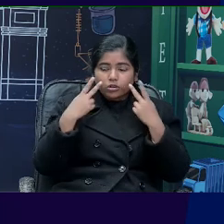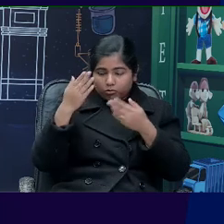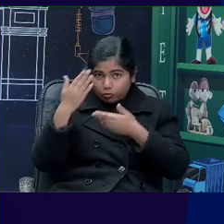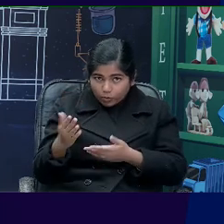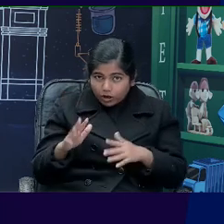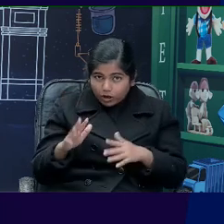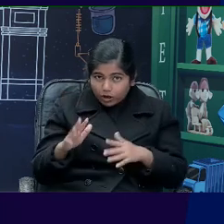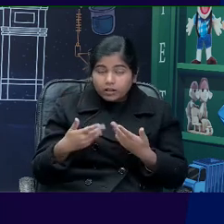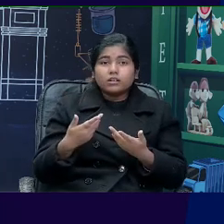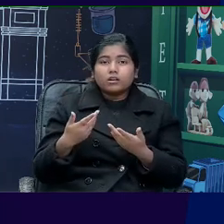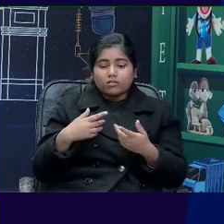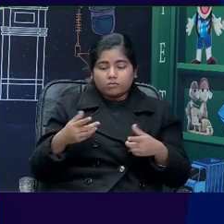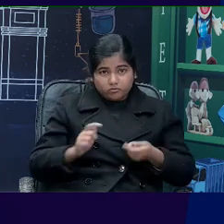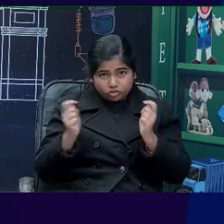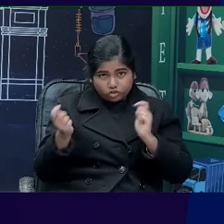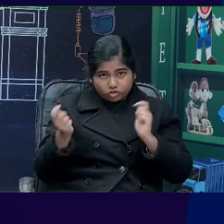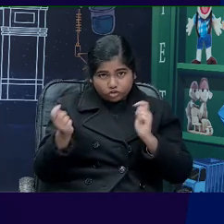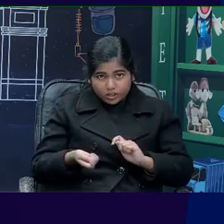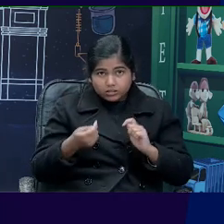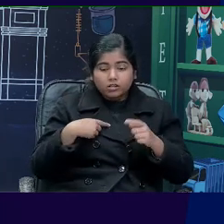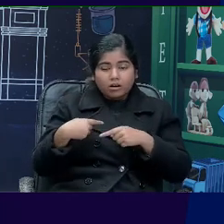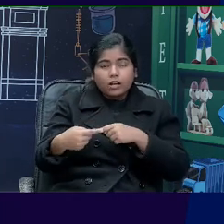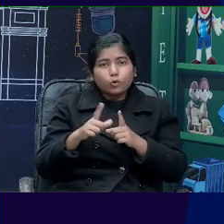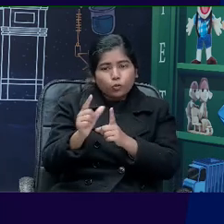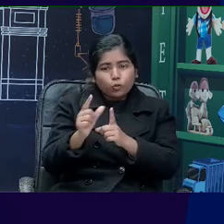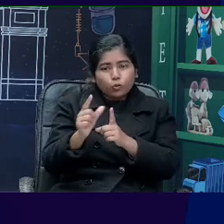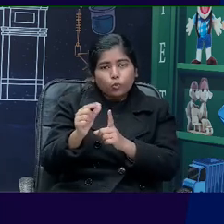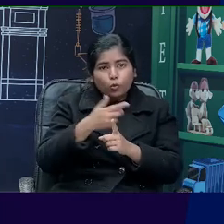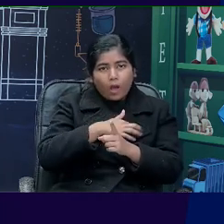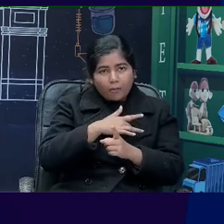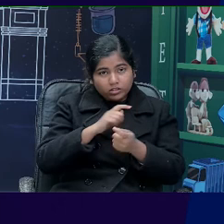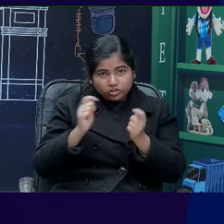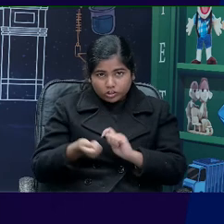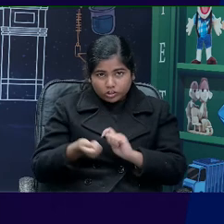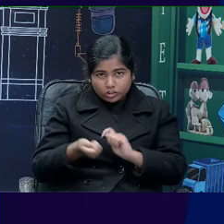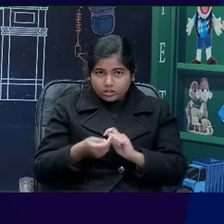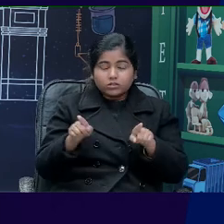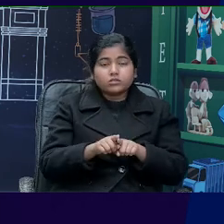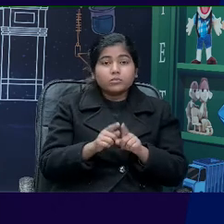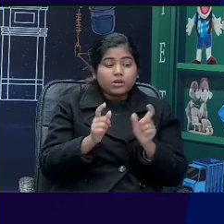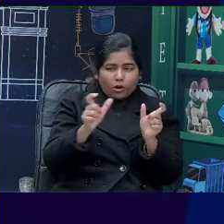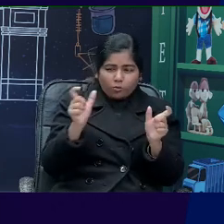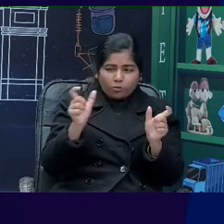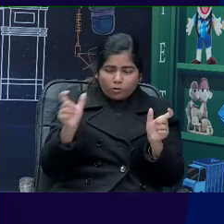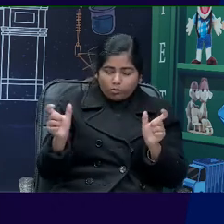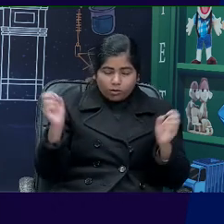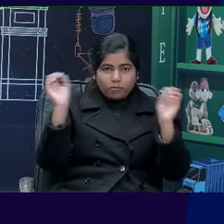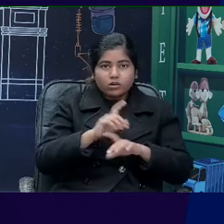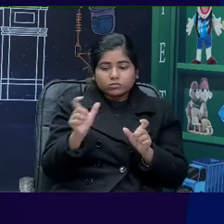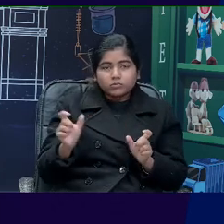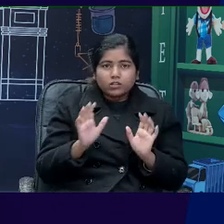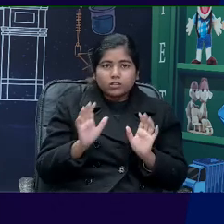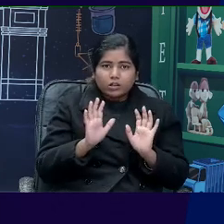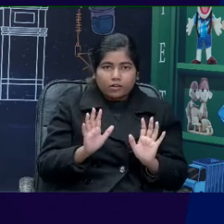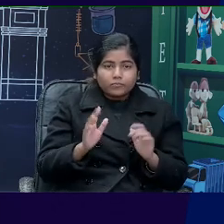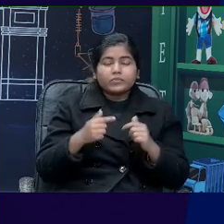obey you? You may use words and phrases from the magic word bank that is given below. Now, what we have